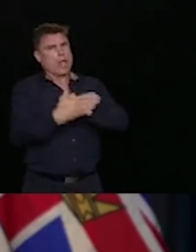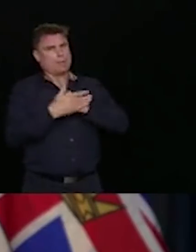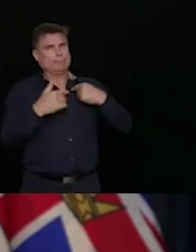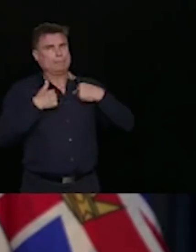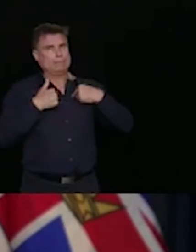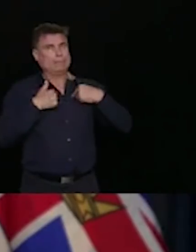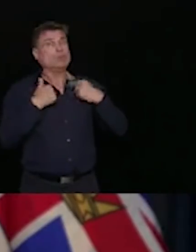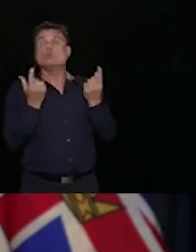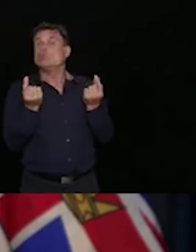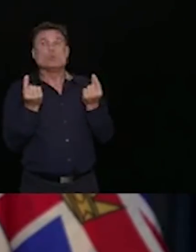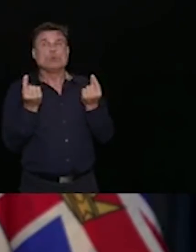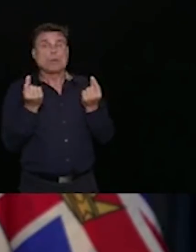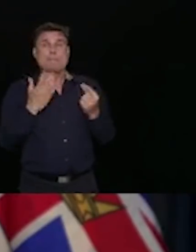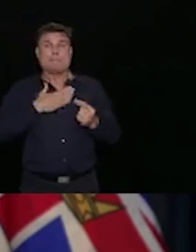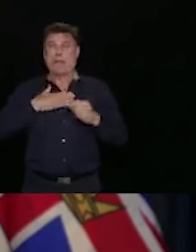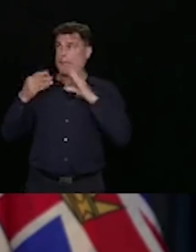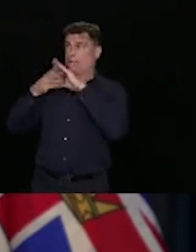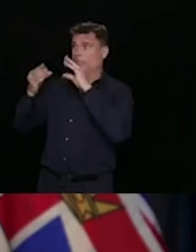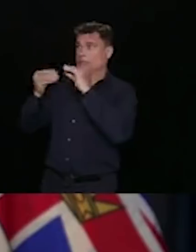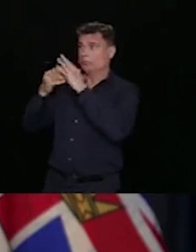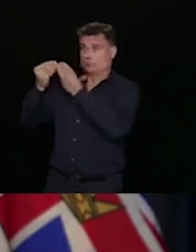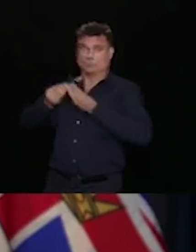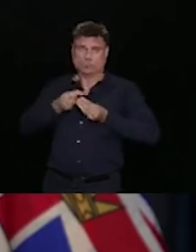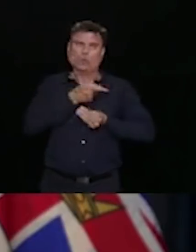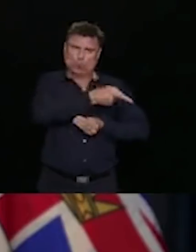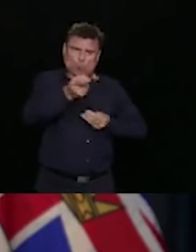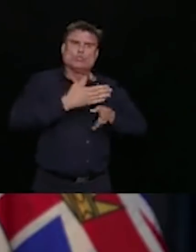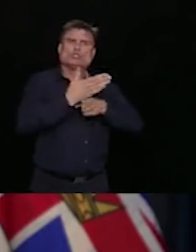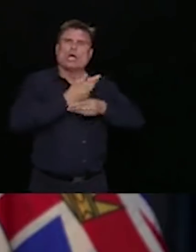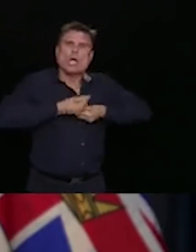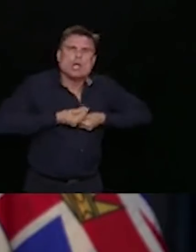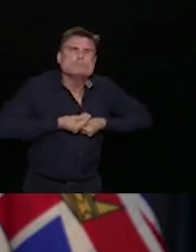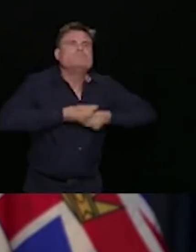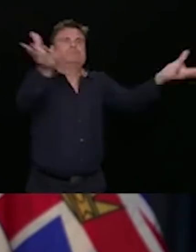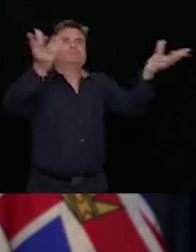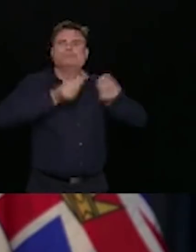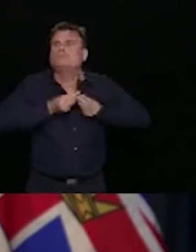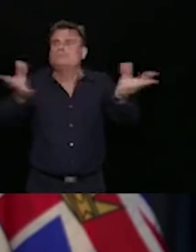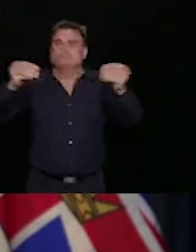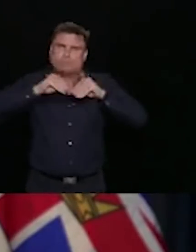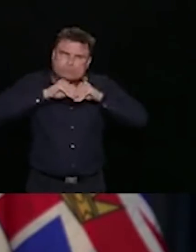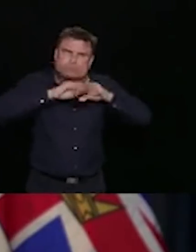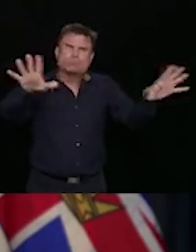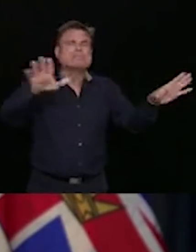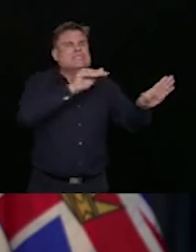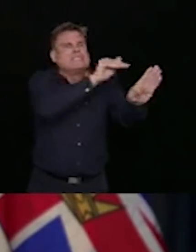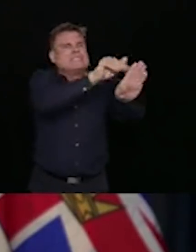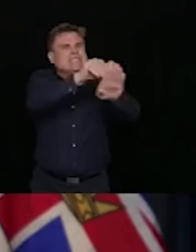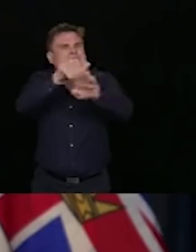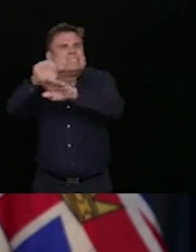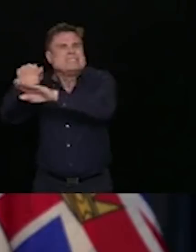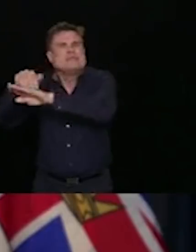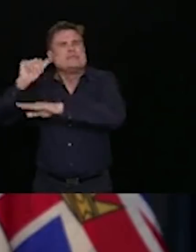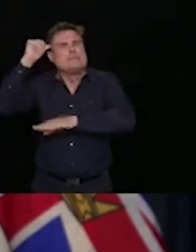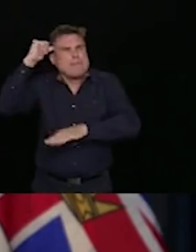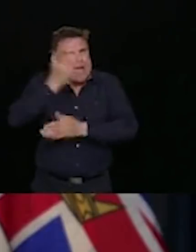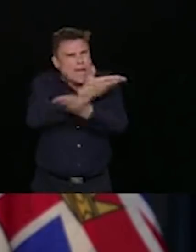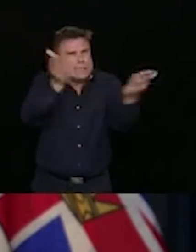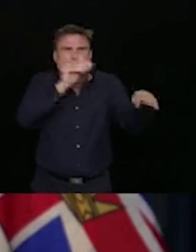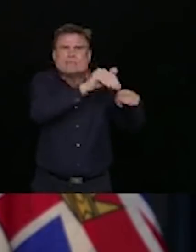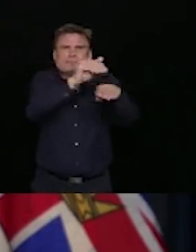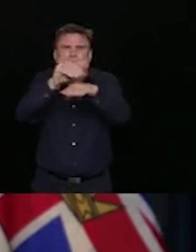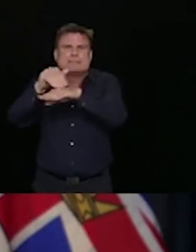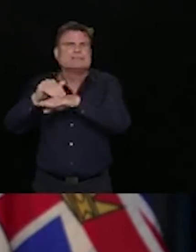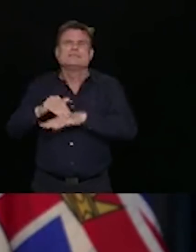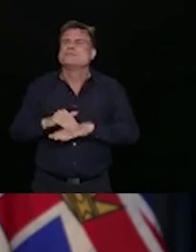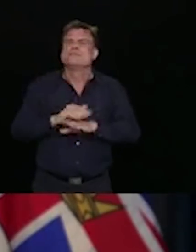Use your influence to share a message with your friends and your connections. Don't let COVID-19 spoil our summer.